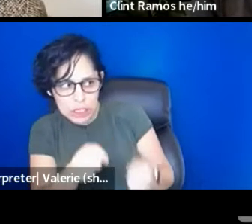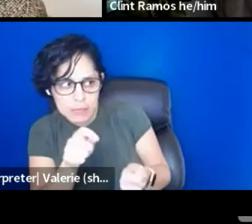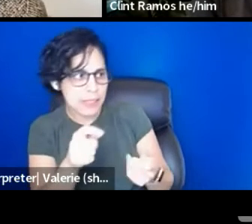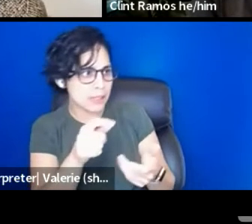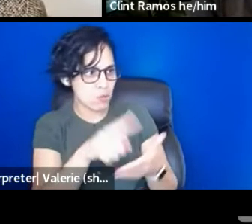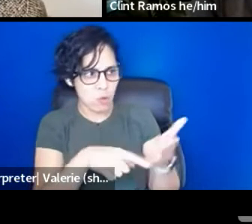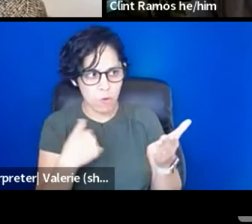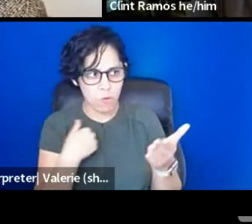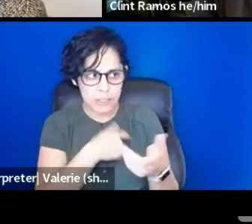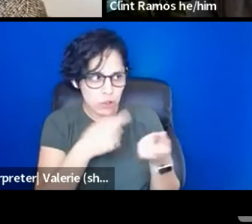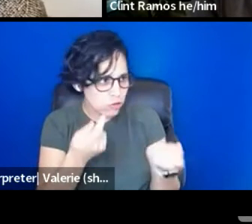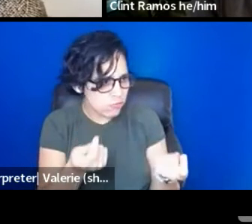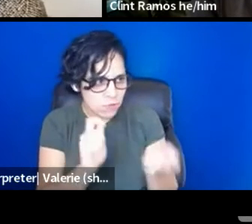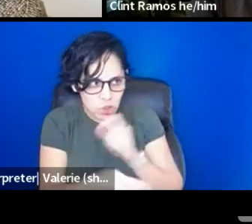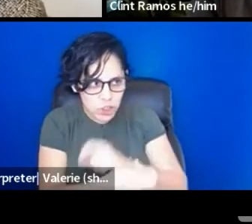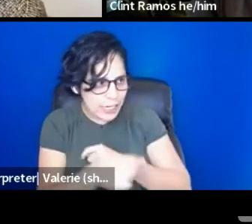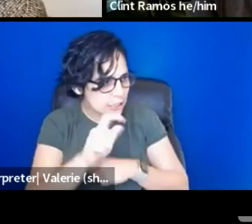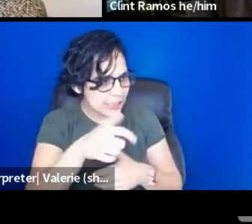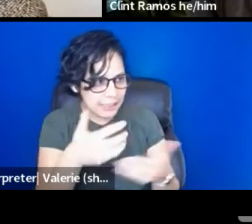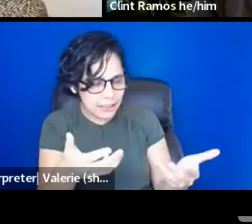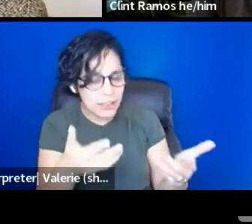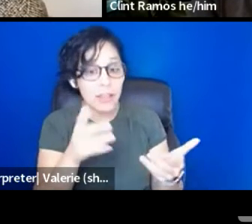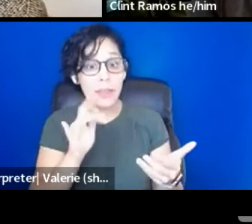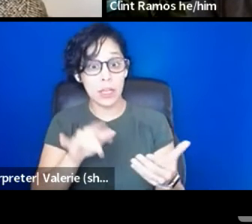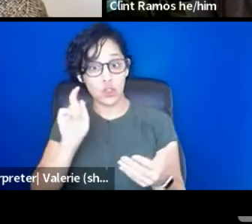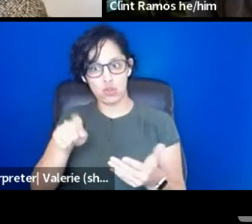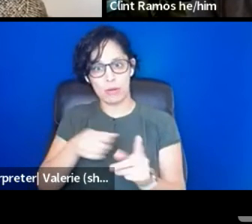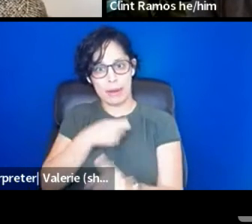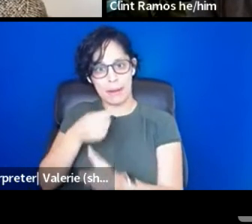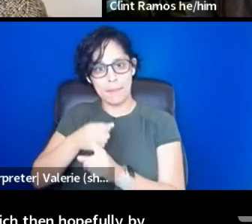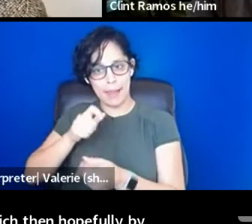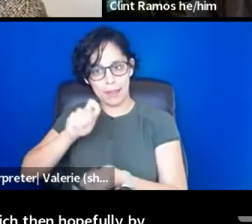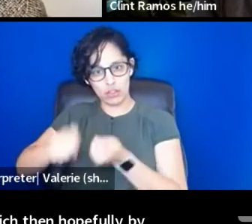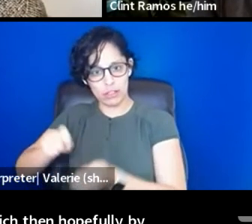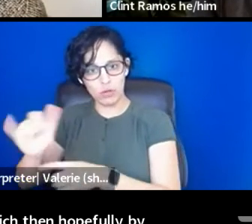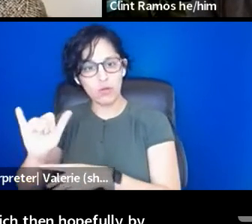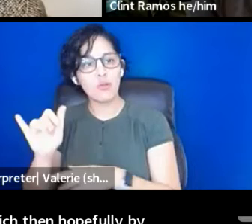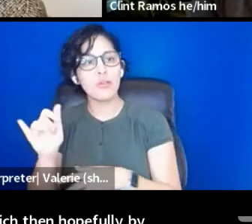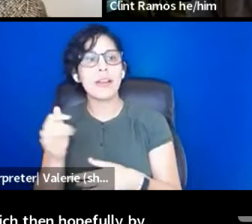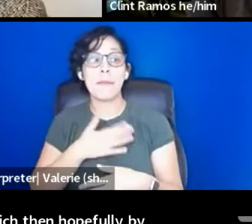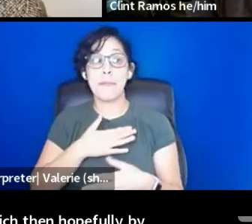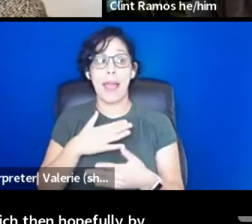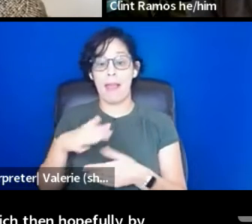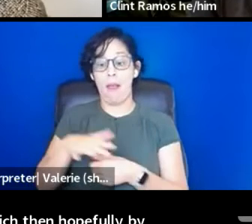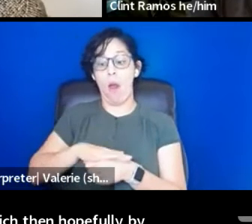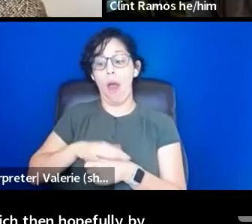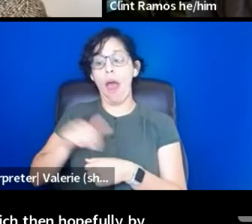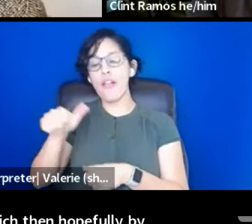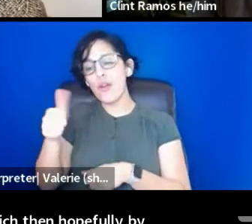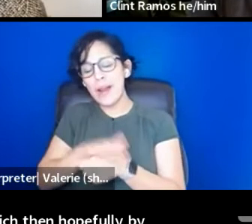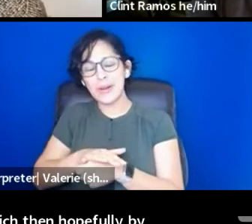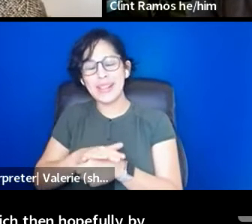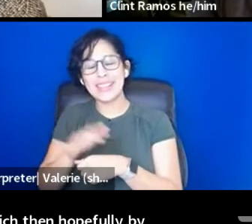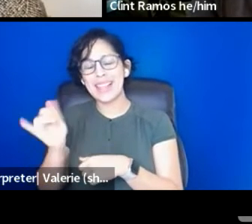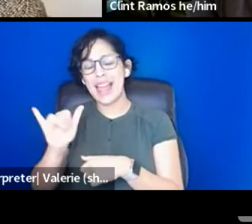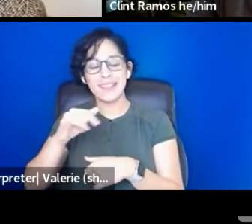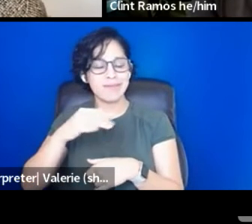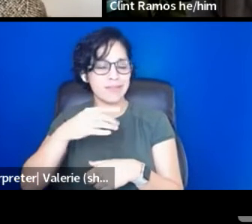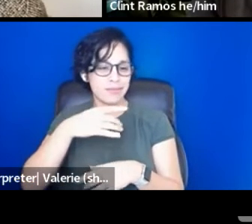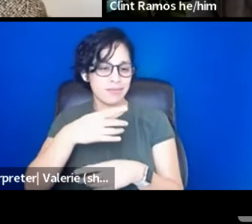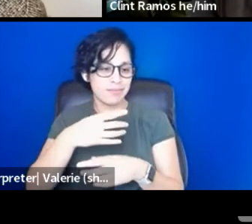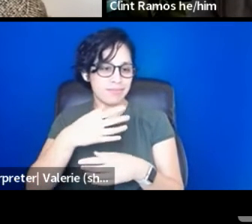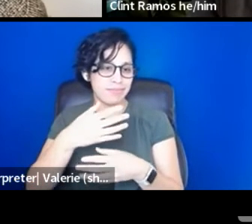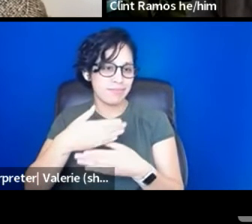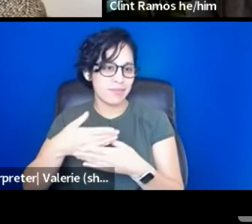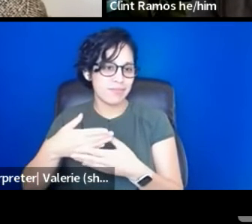which then hopefully might translate into other areas, such as child care and other things that I'm sure people in this room